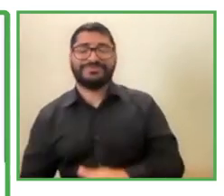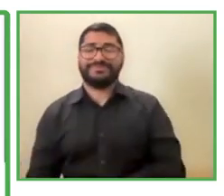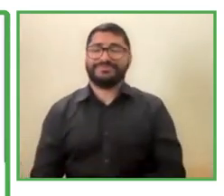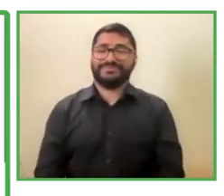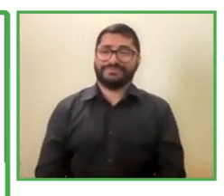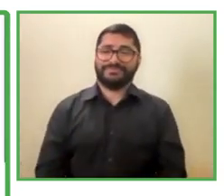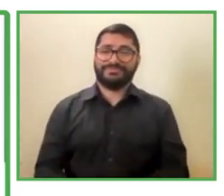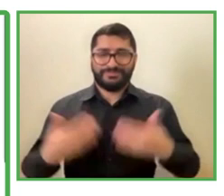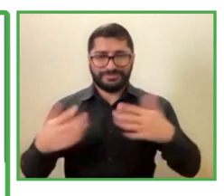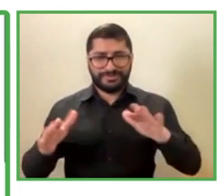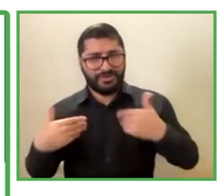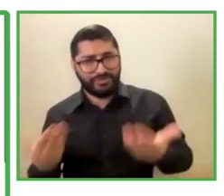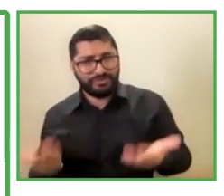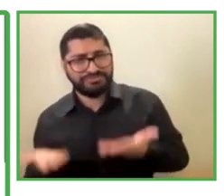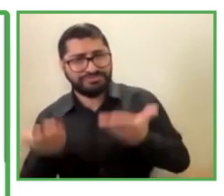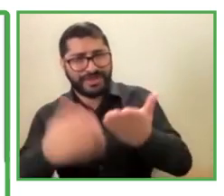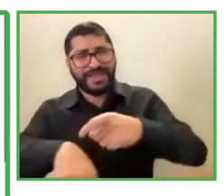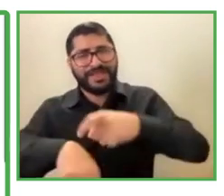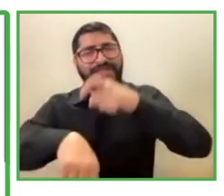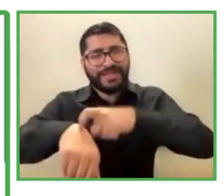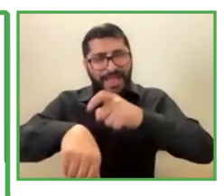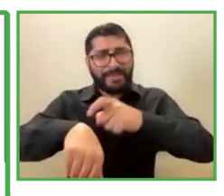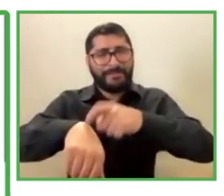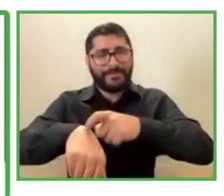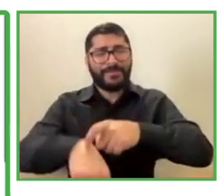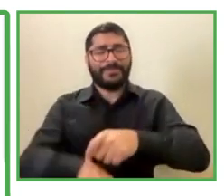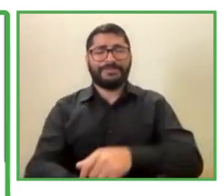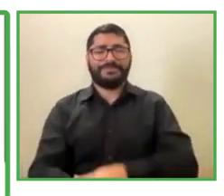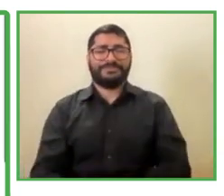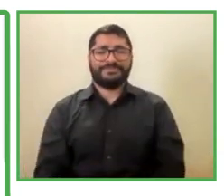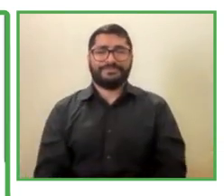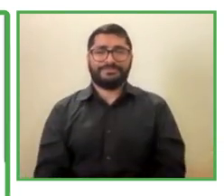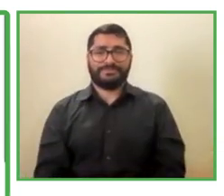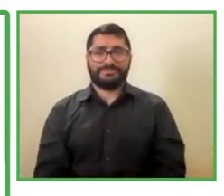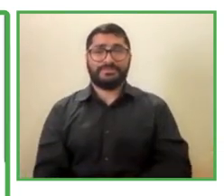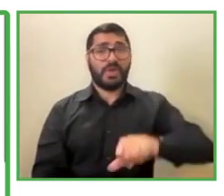And now. I'll. Yield. To the next.